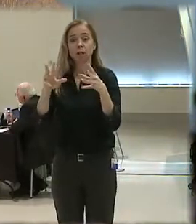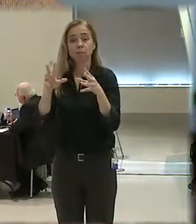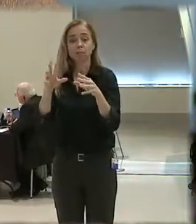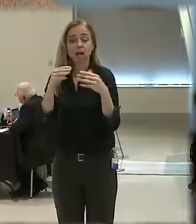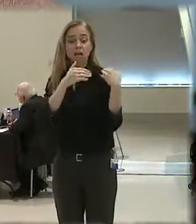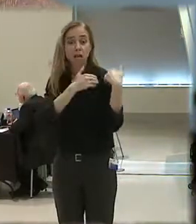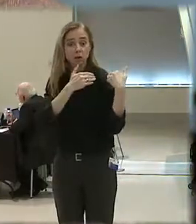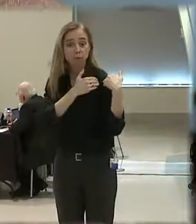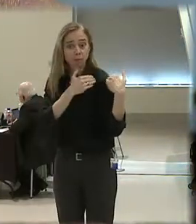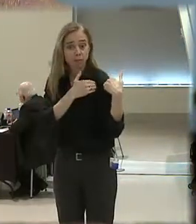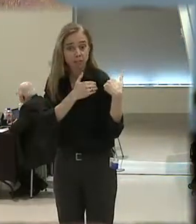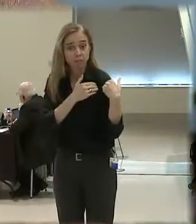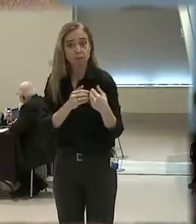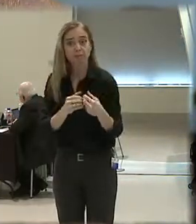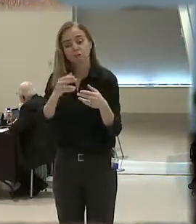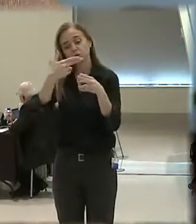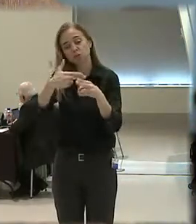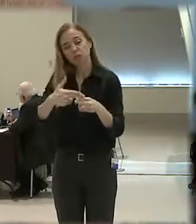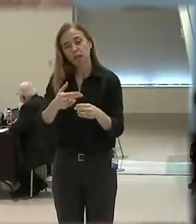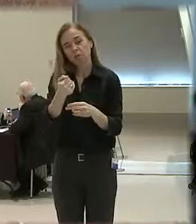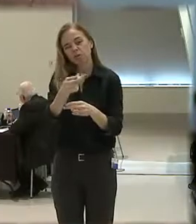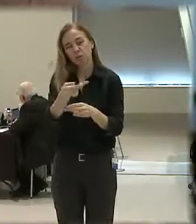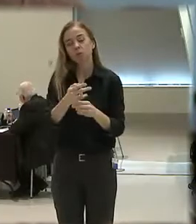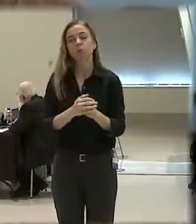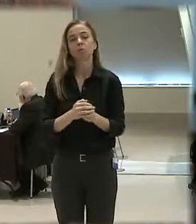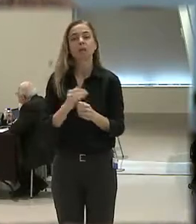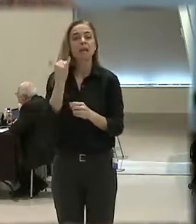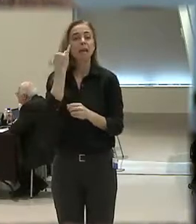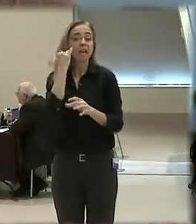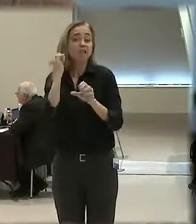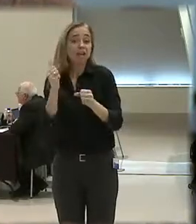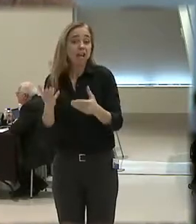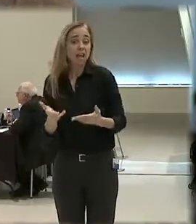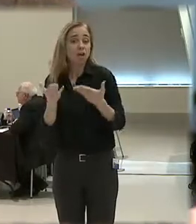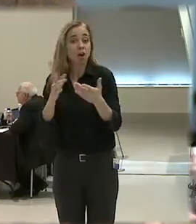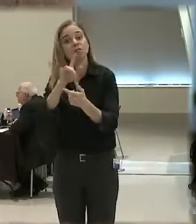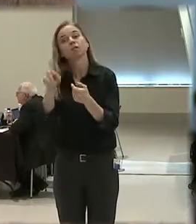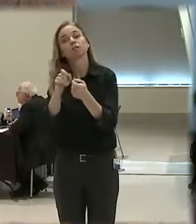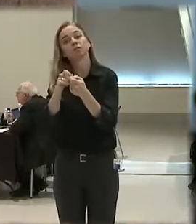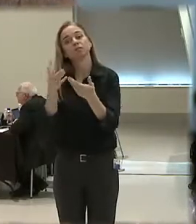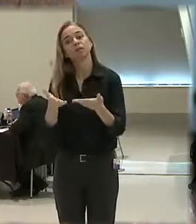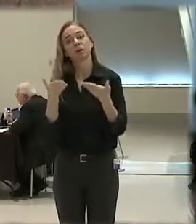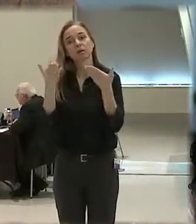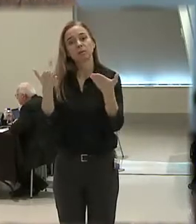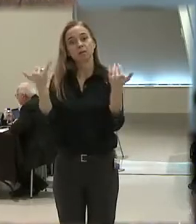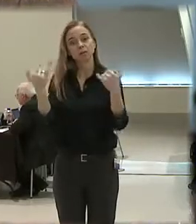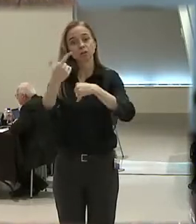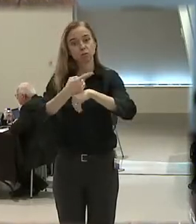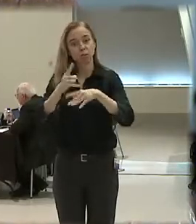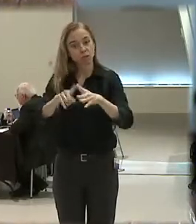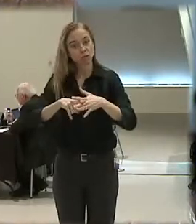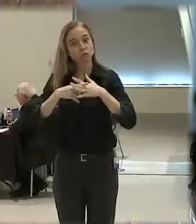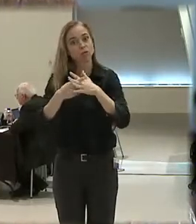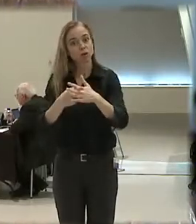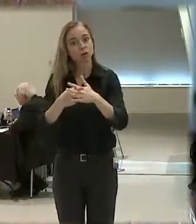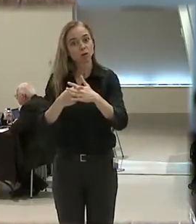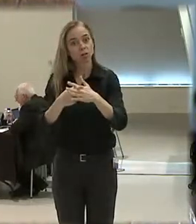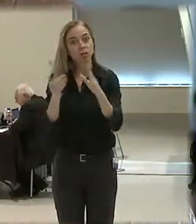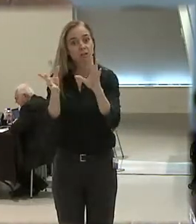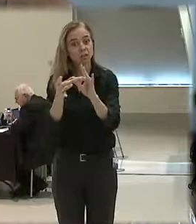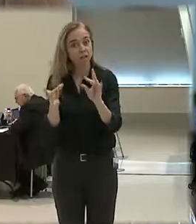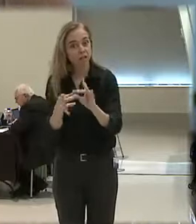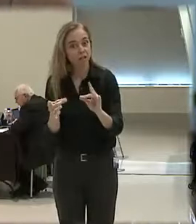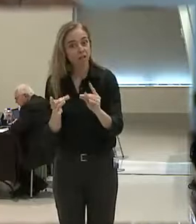accountability, to name just a few. And if I can offer some specific recommendations today to start the systemic challenge dialogue,